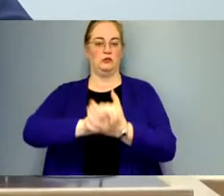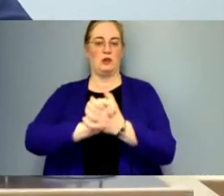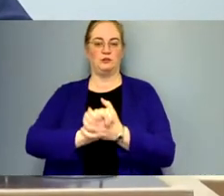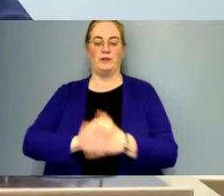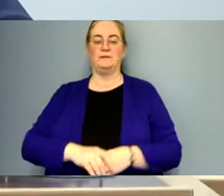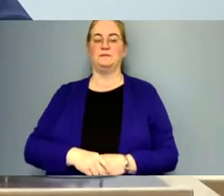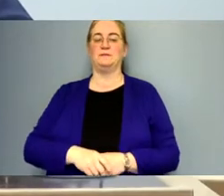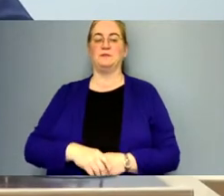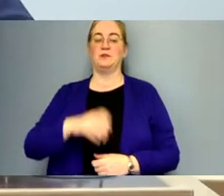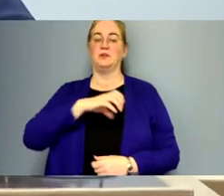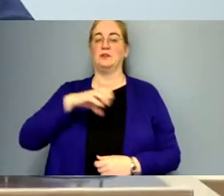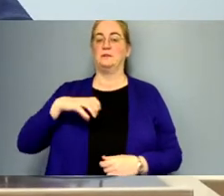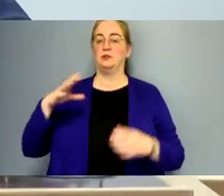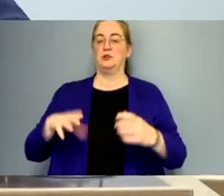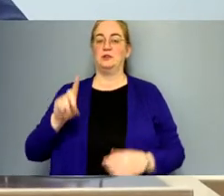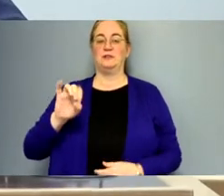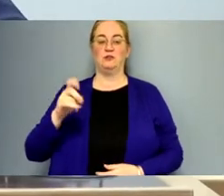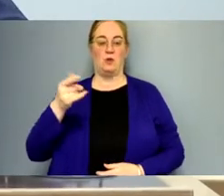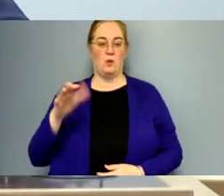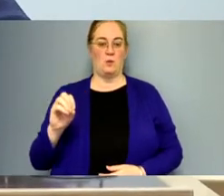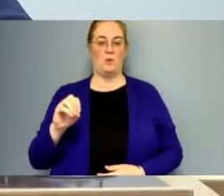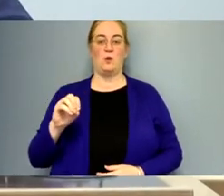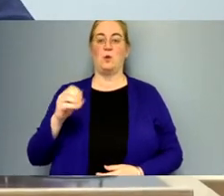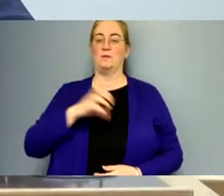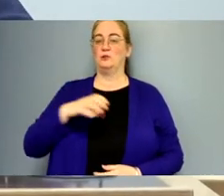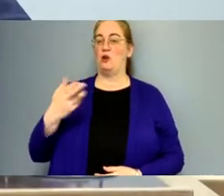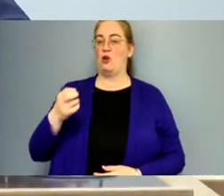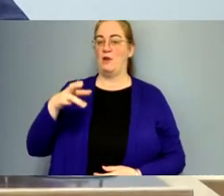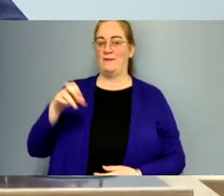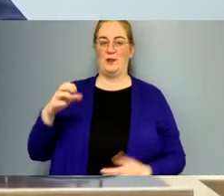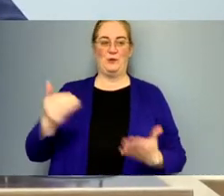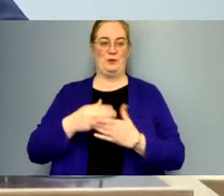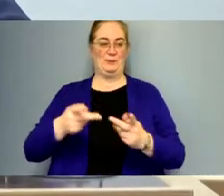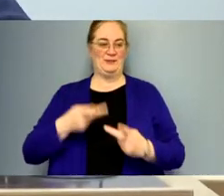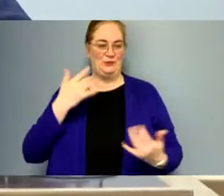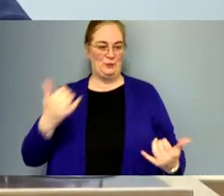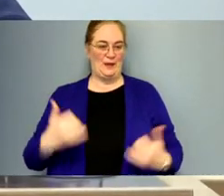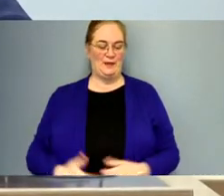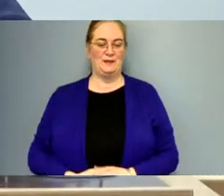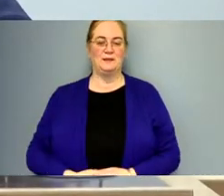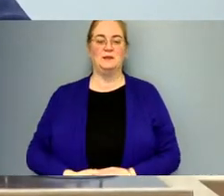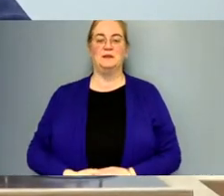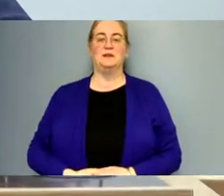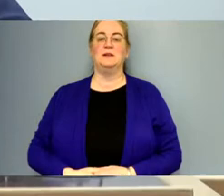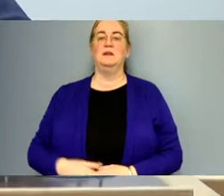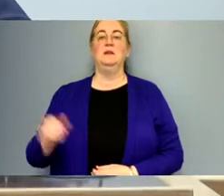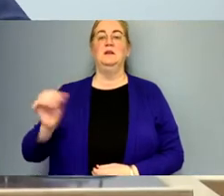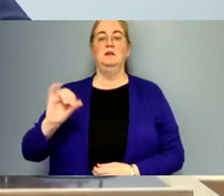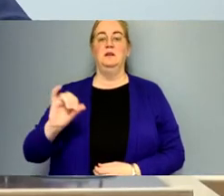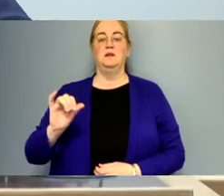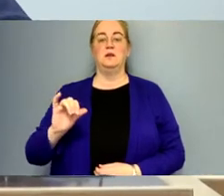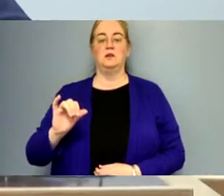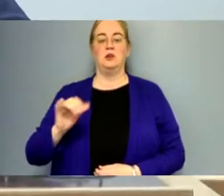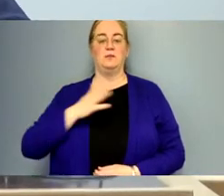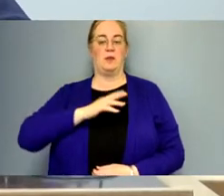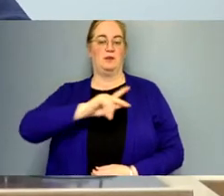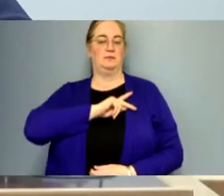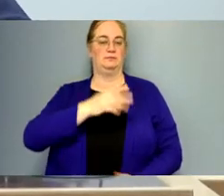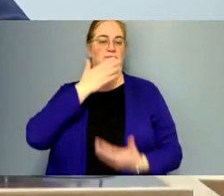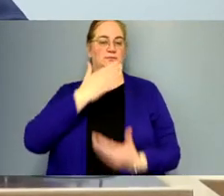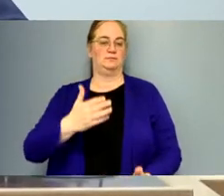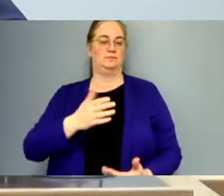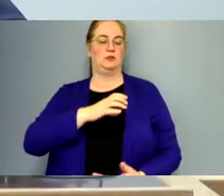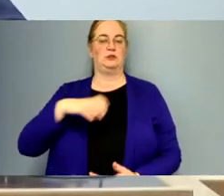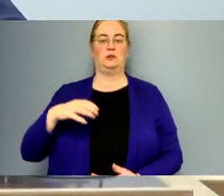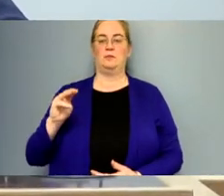Commissioners DiGeralmo and Commissioner Harvey on their new positions today. And also give my personal thanks to